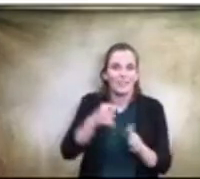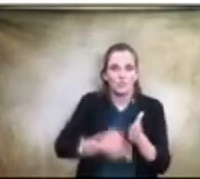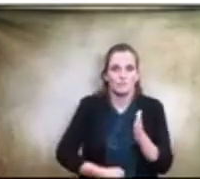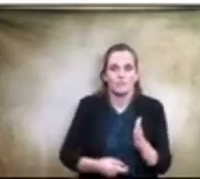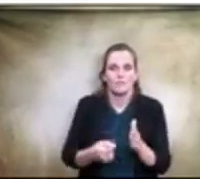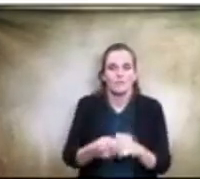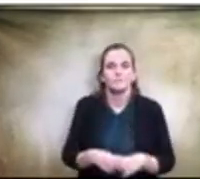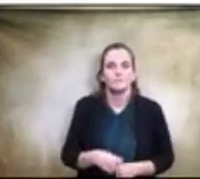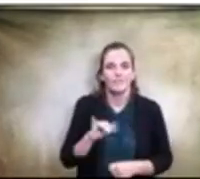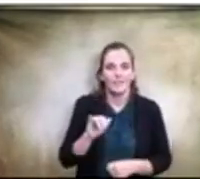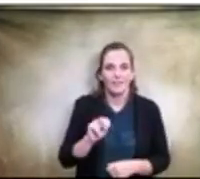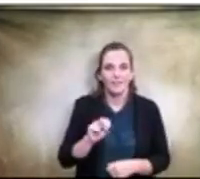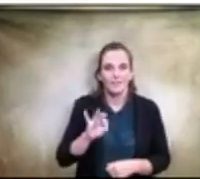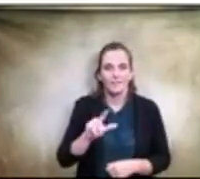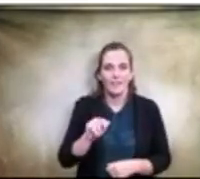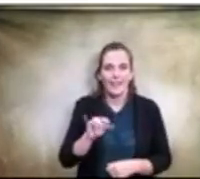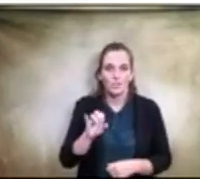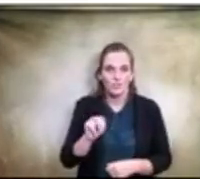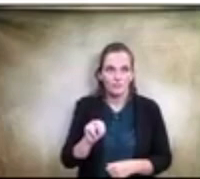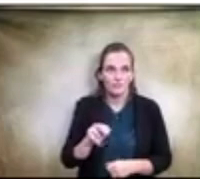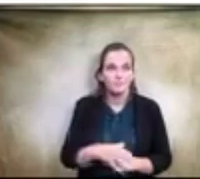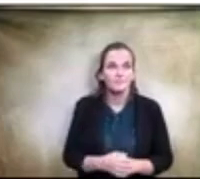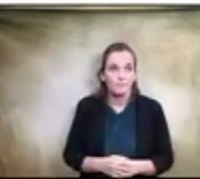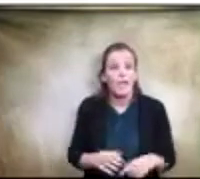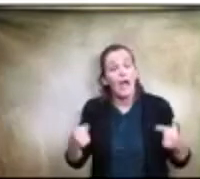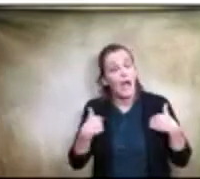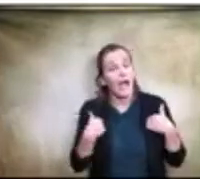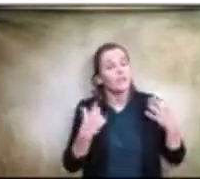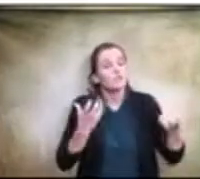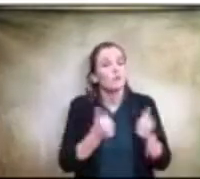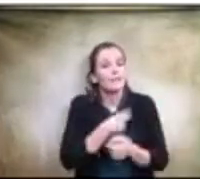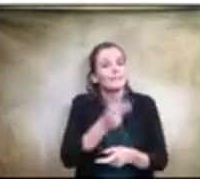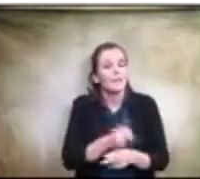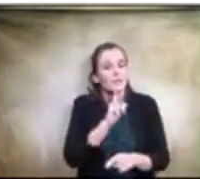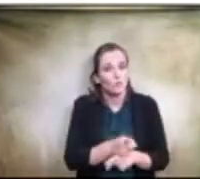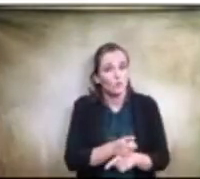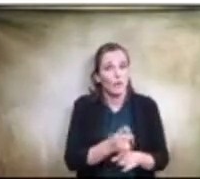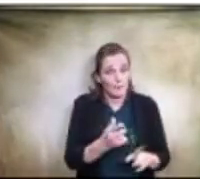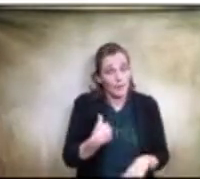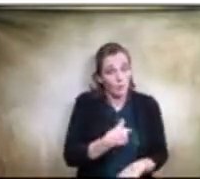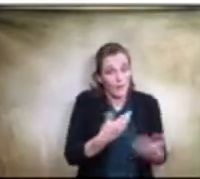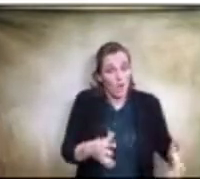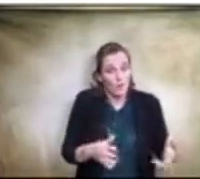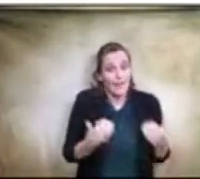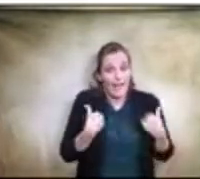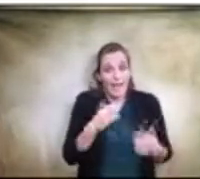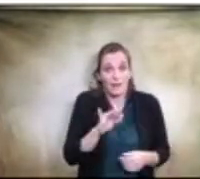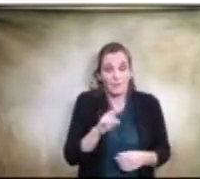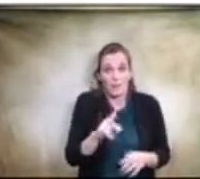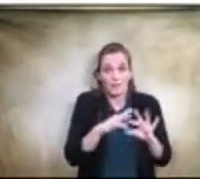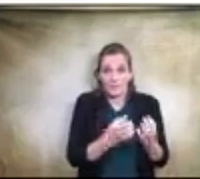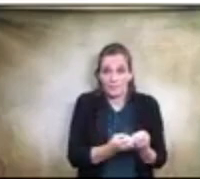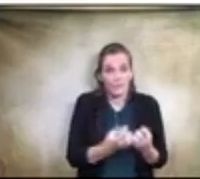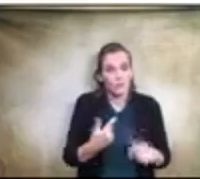But I, I want us to keep true. And like I said, we already had a bond committee. So this re, um, inventing a bond committee,